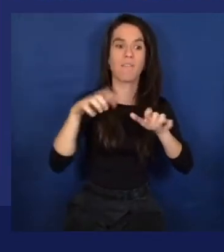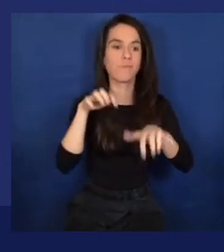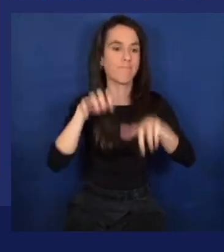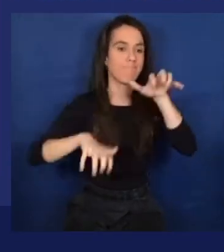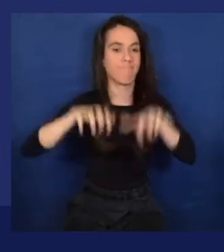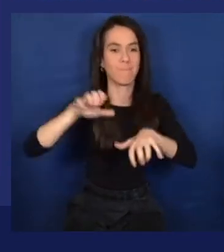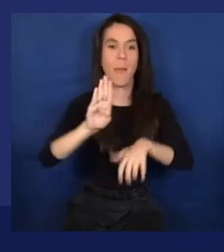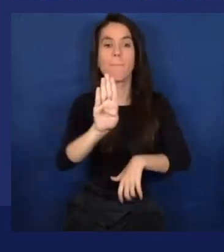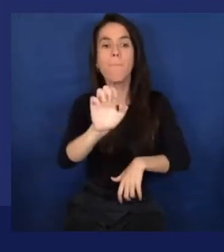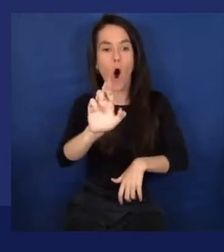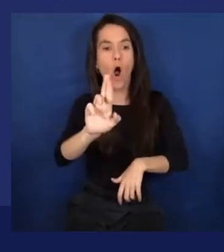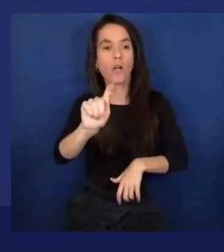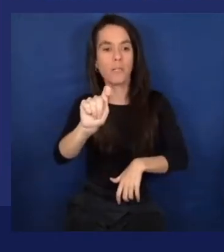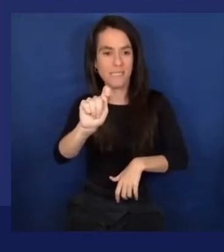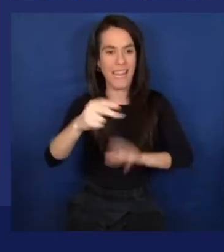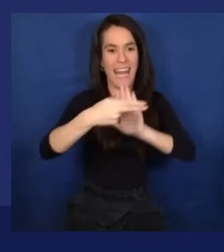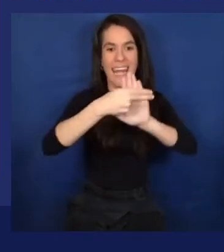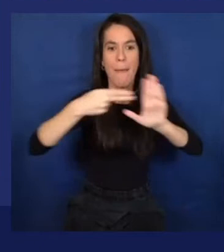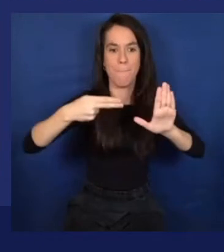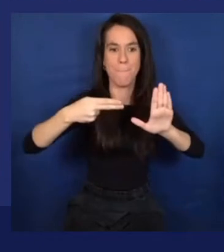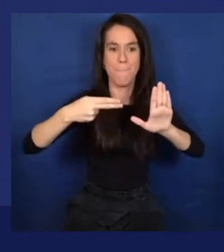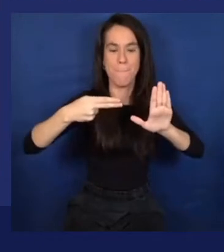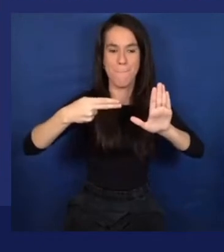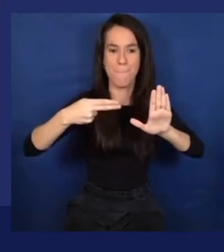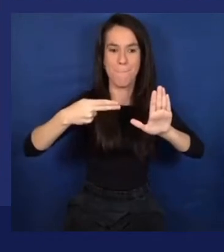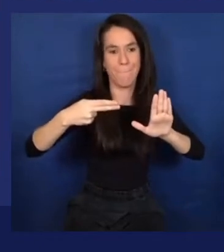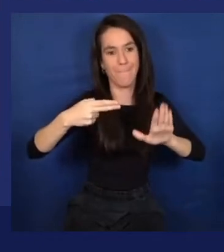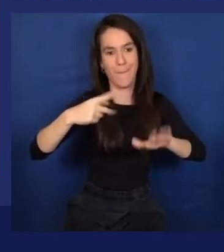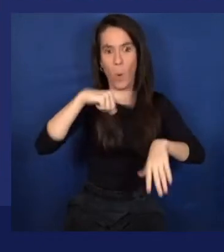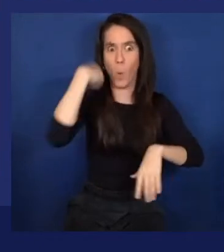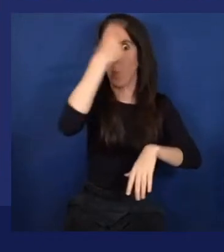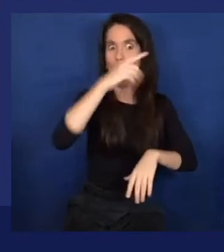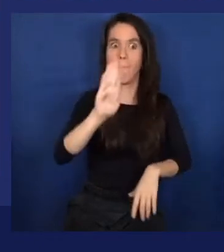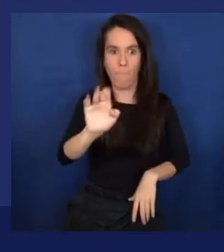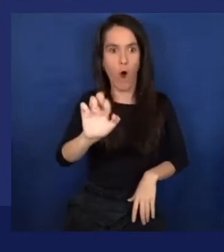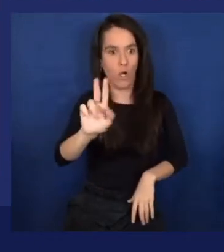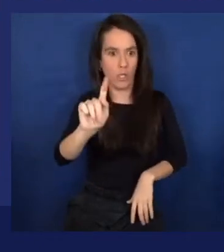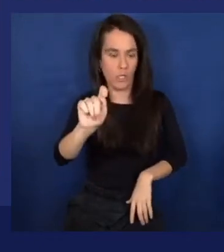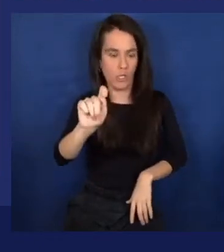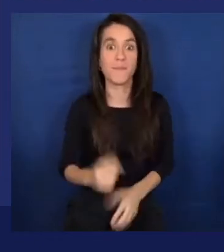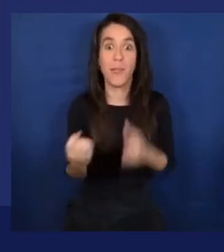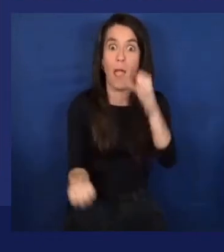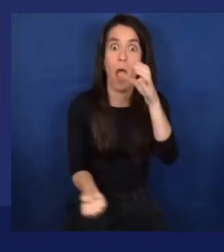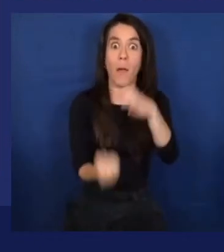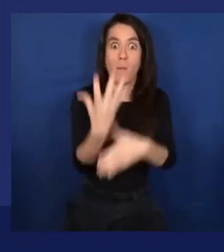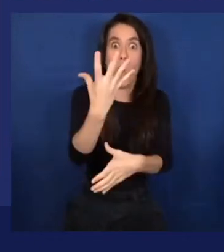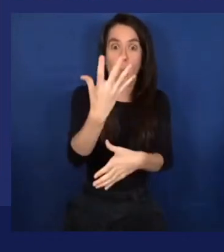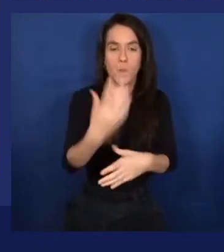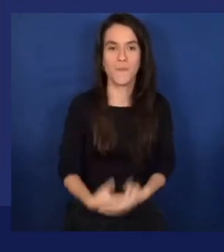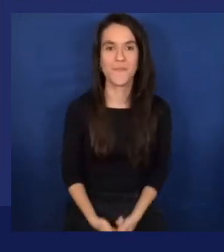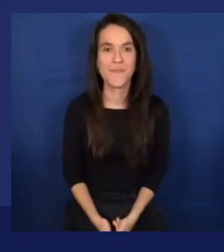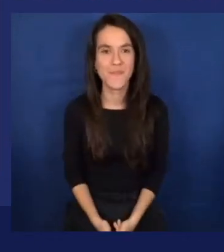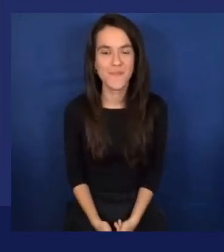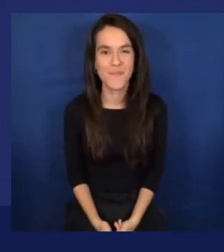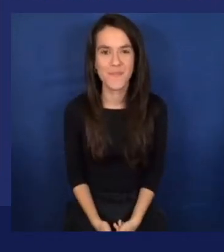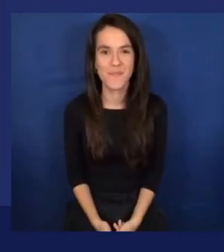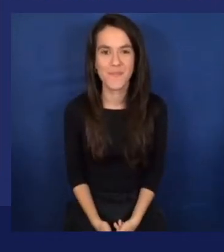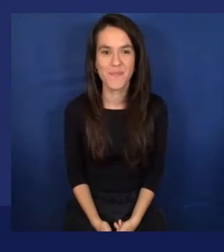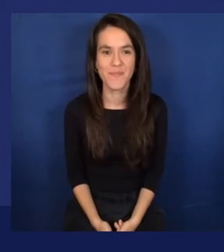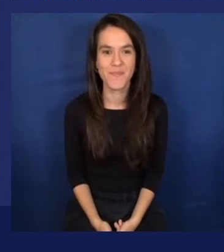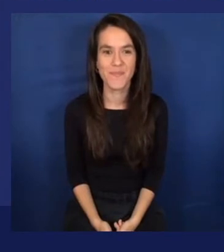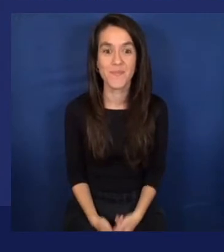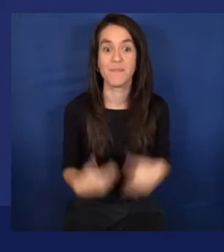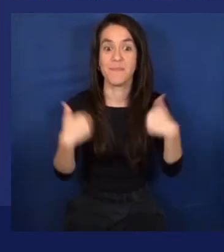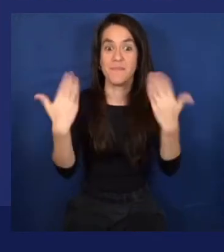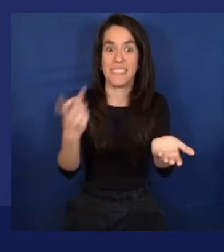Simpson. So I give it a tag. Okay. I upload them, and there we go. We have